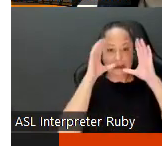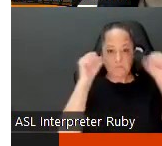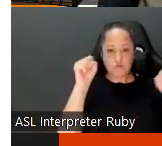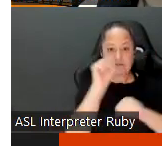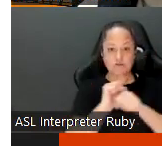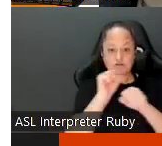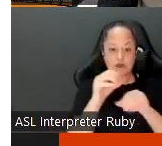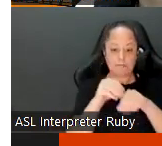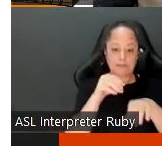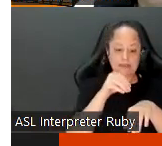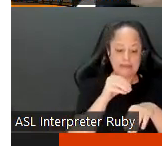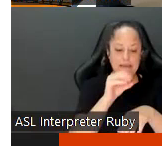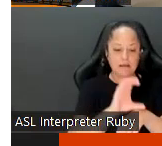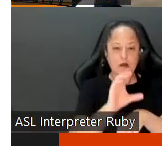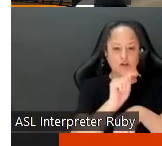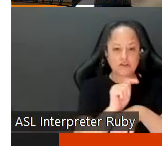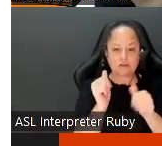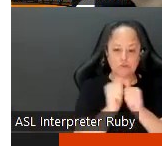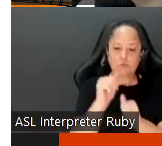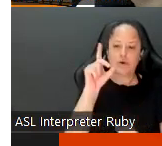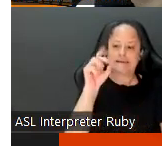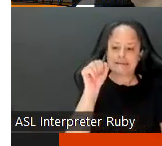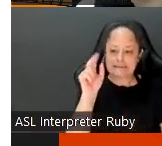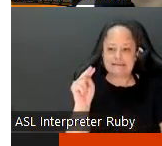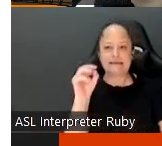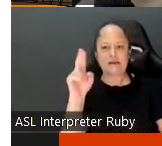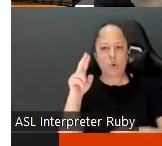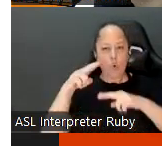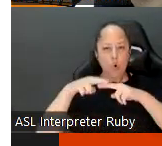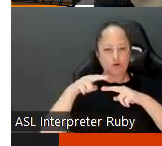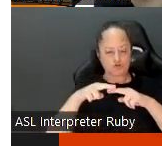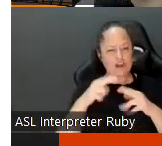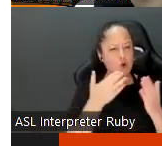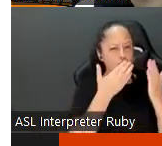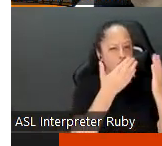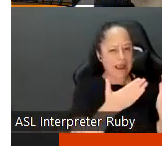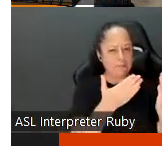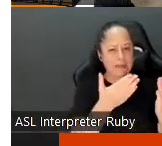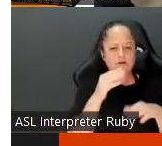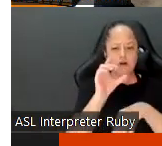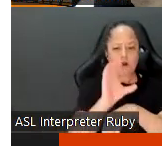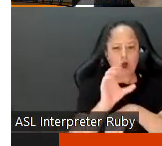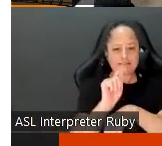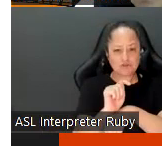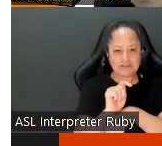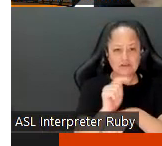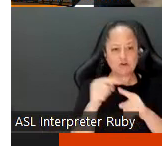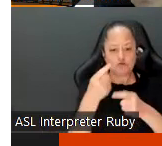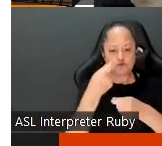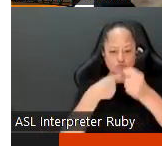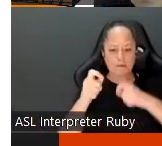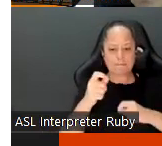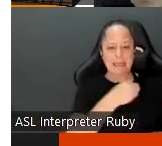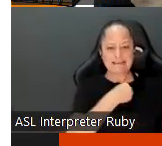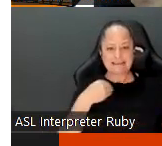in consultation usually with the dean and or chair although they it's just a recommendation and a consultation to replace the member